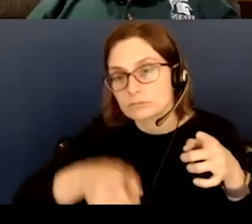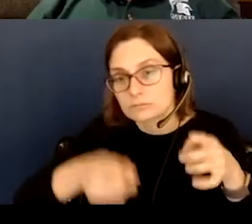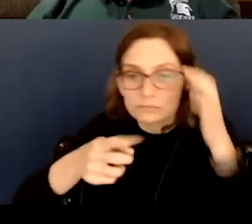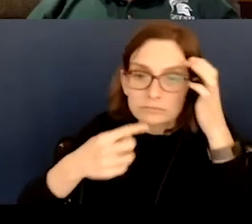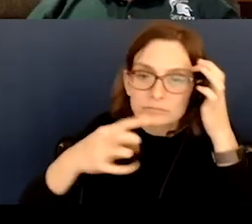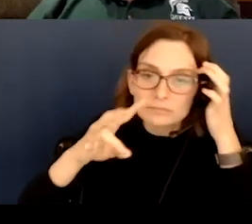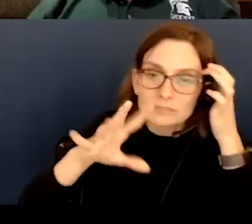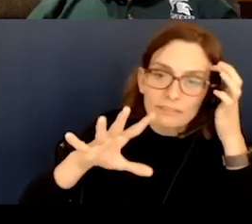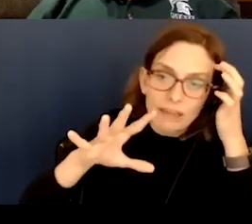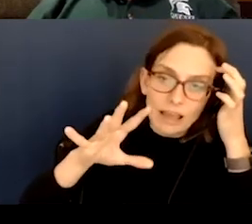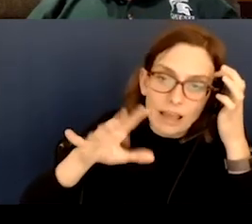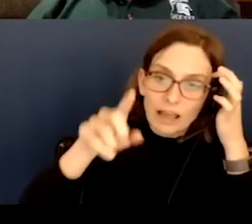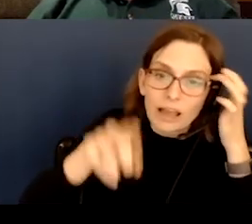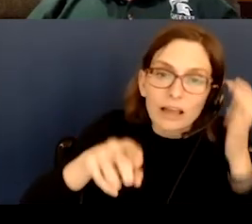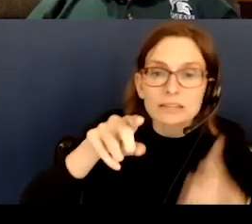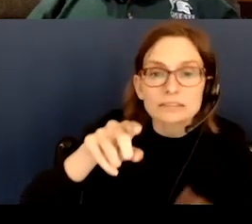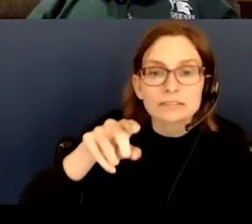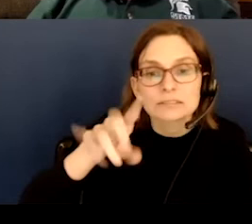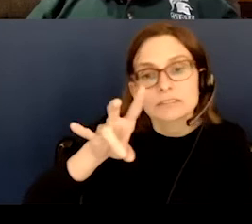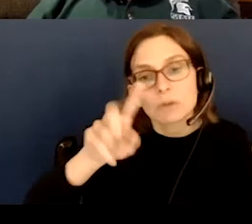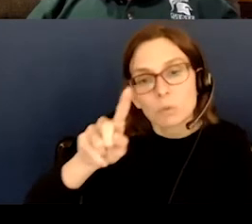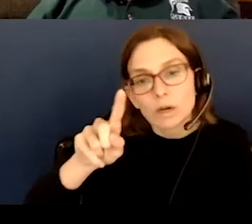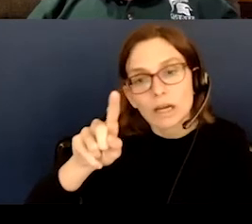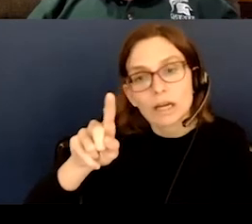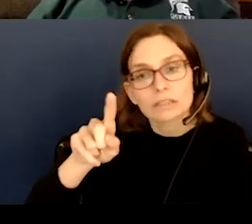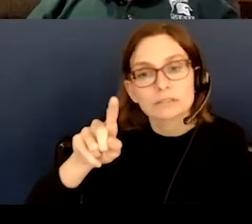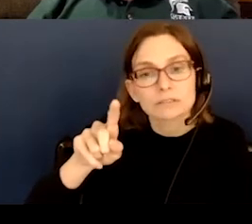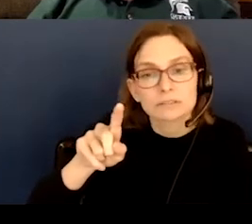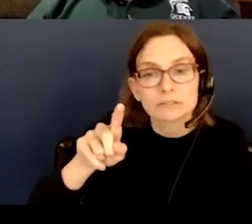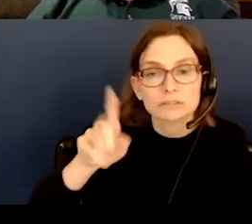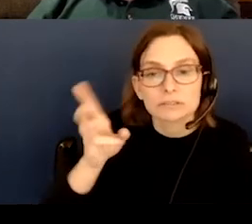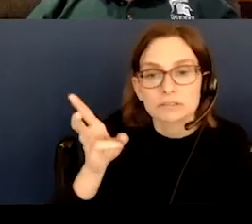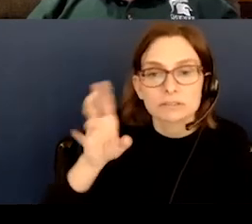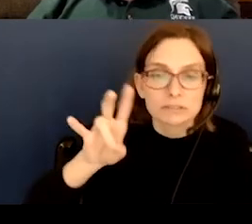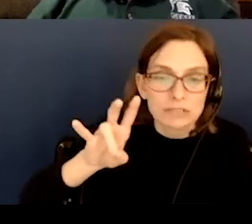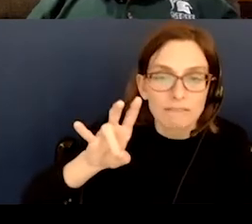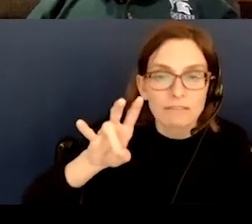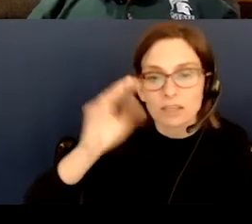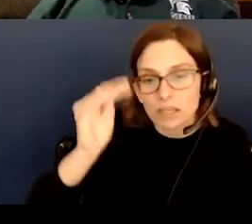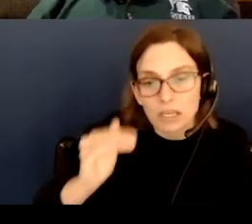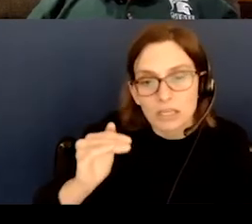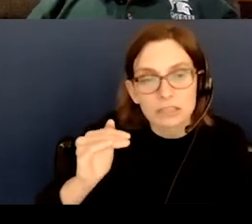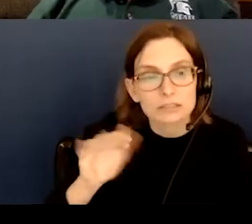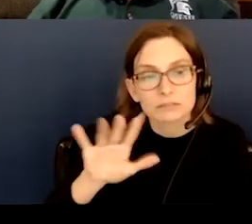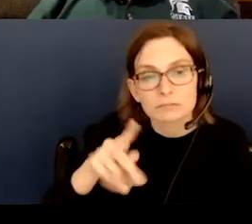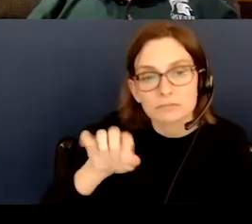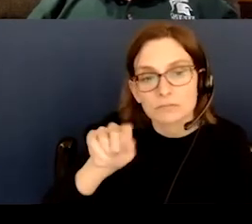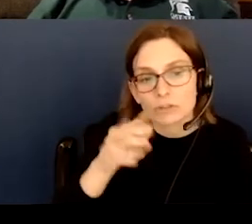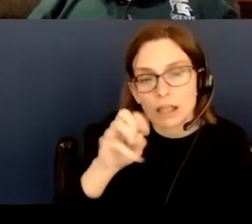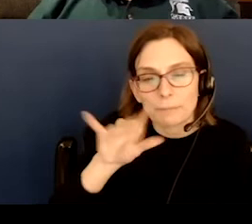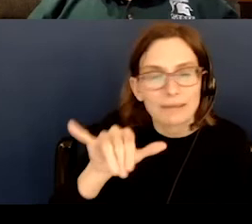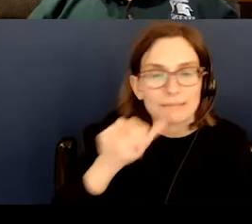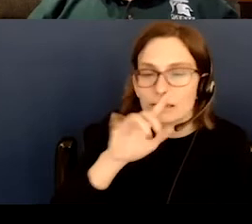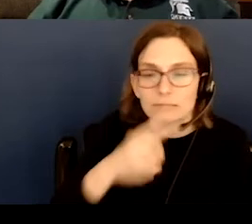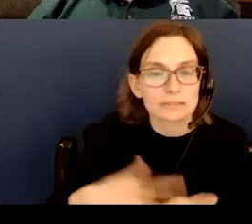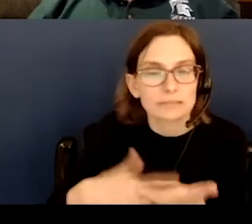radii, Hipparchus, similar, and Hipparchus's lunar measurements were 67. Ptolemy, which I'm not going to talk about,